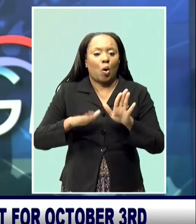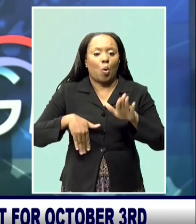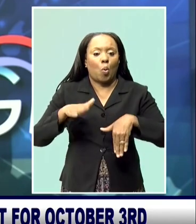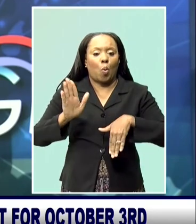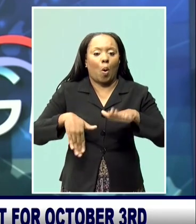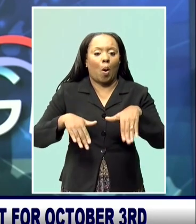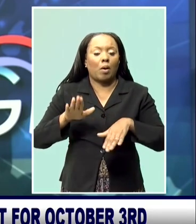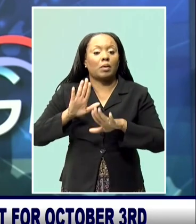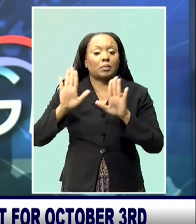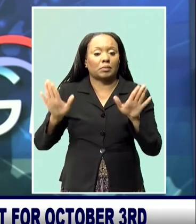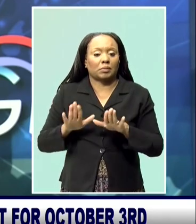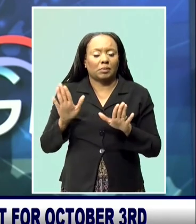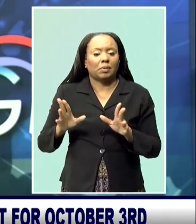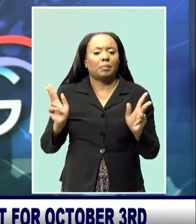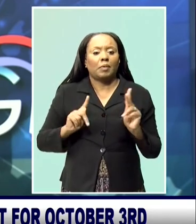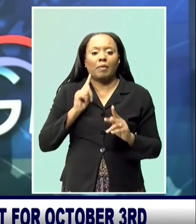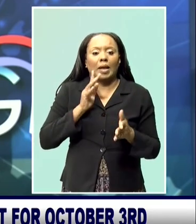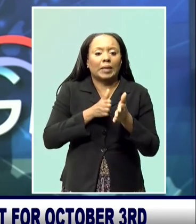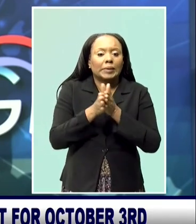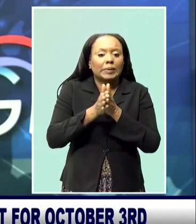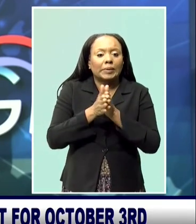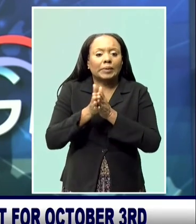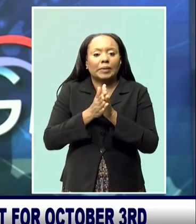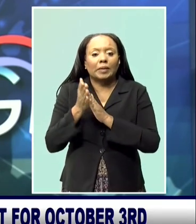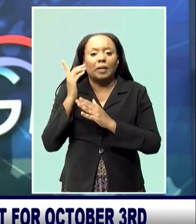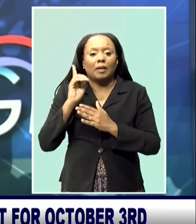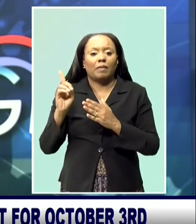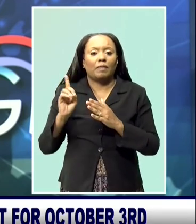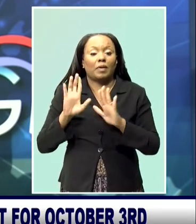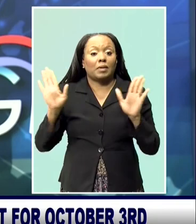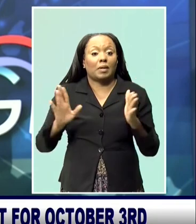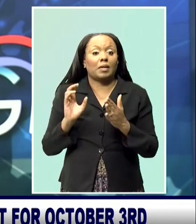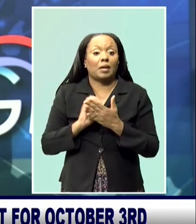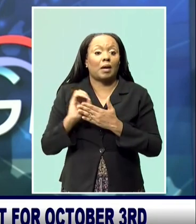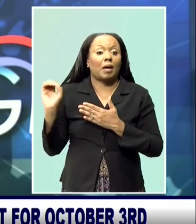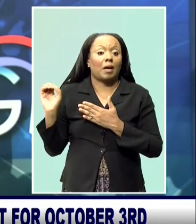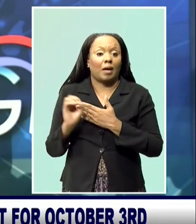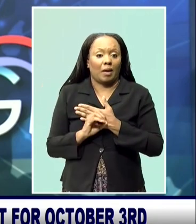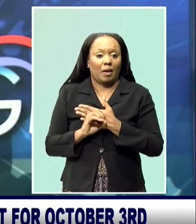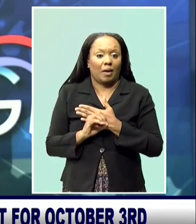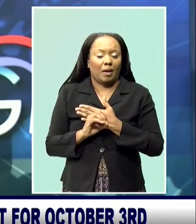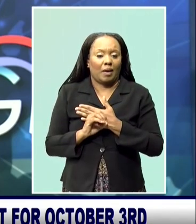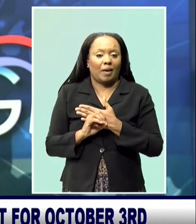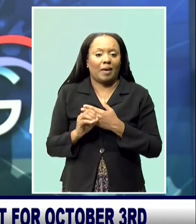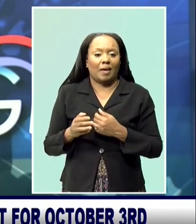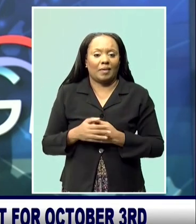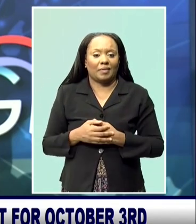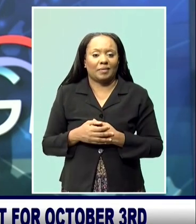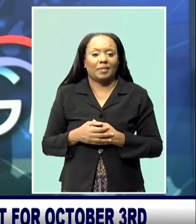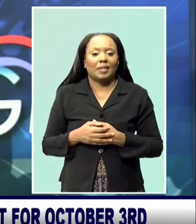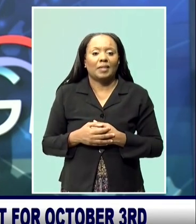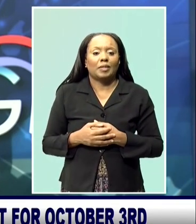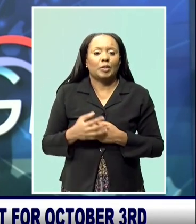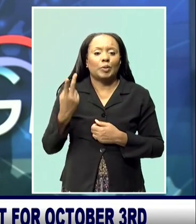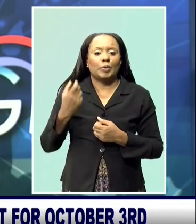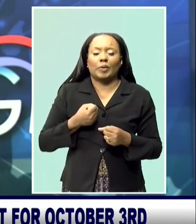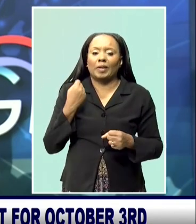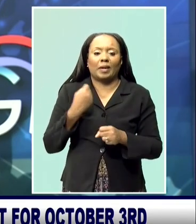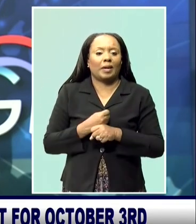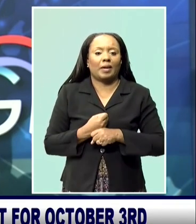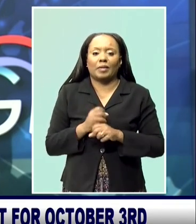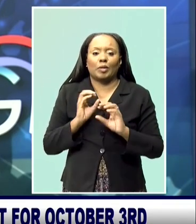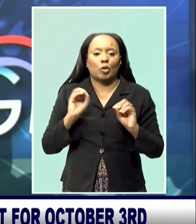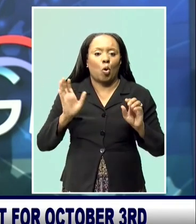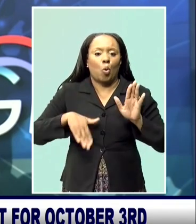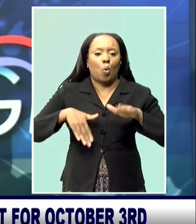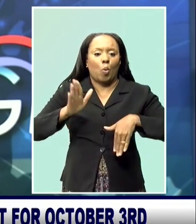are upbeat about the event set for Sunday, October 3rd. After a two-year hiatus, the CIBC First Caribbean Walk for